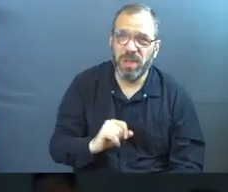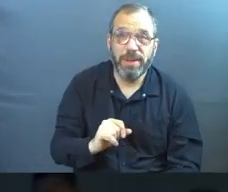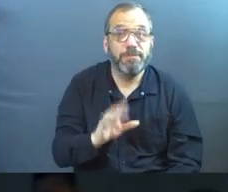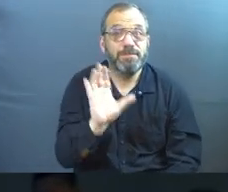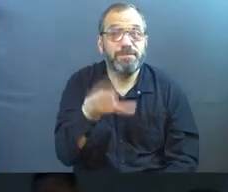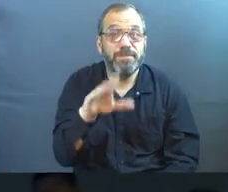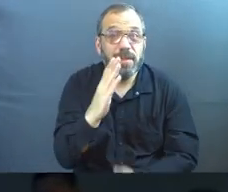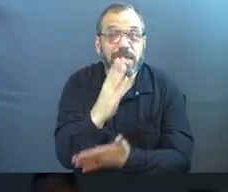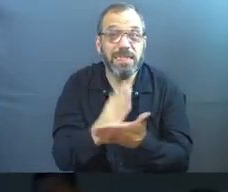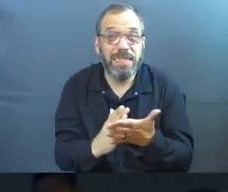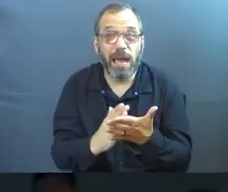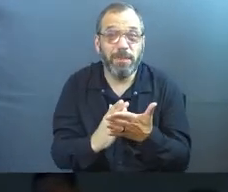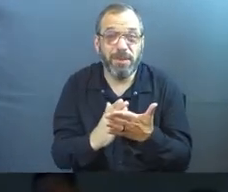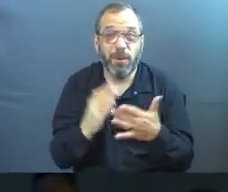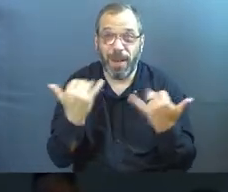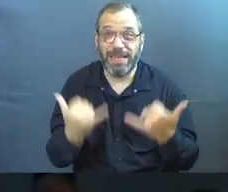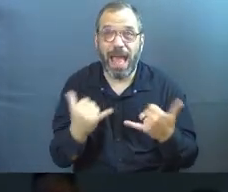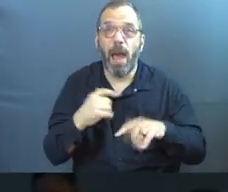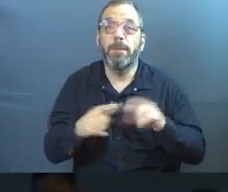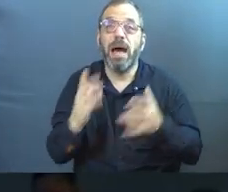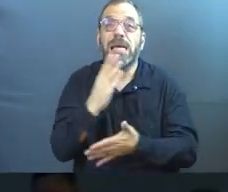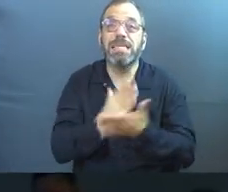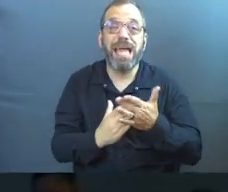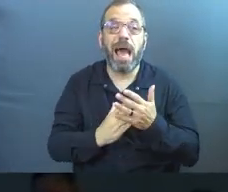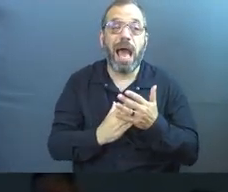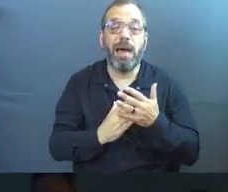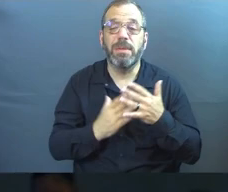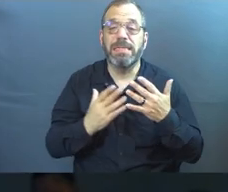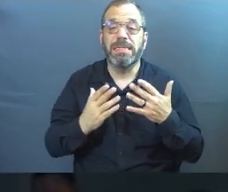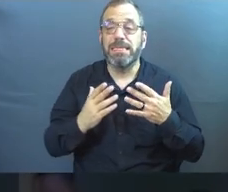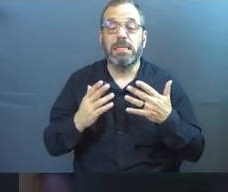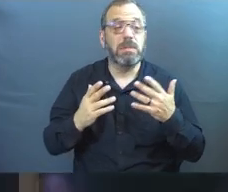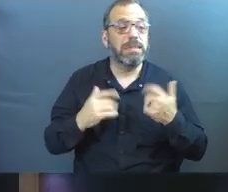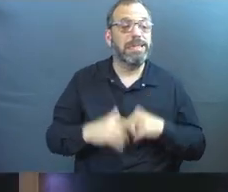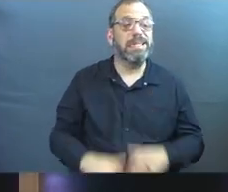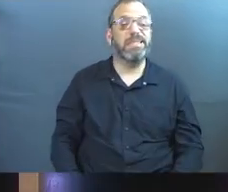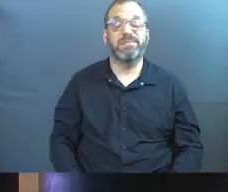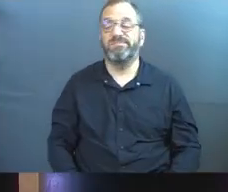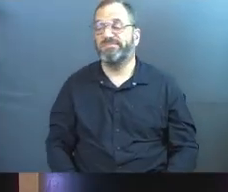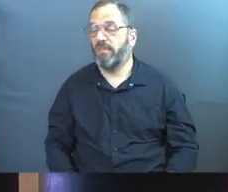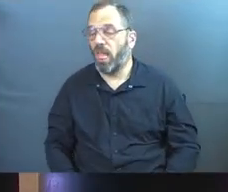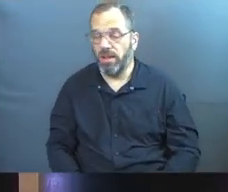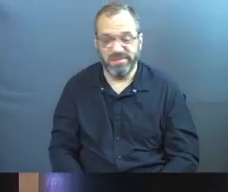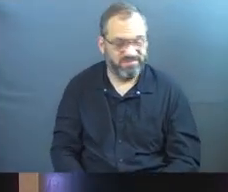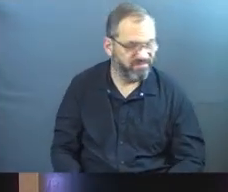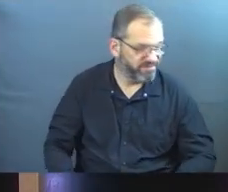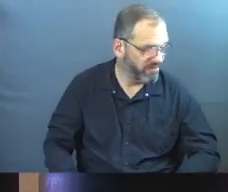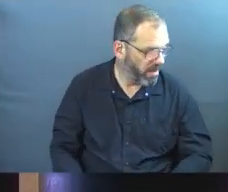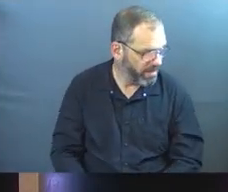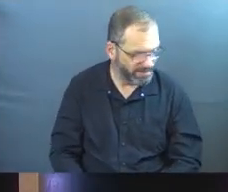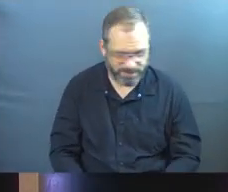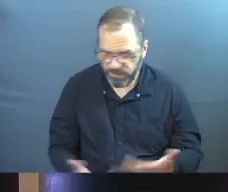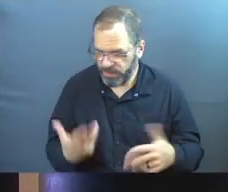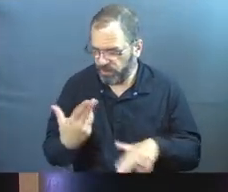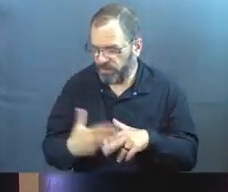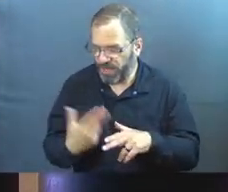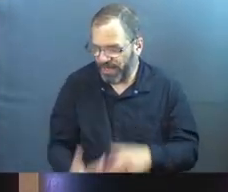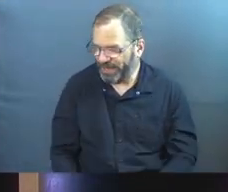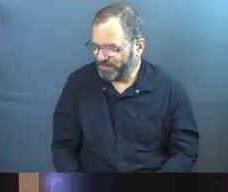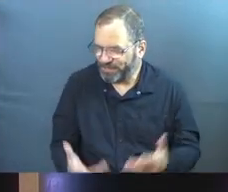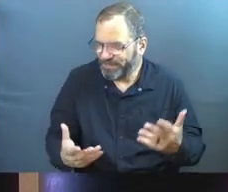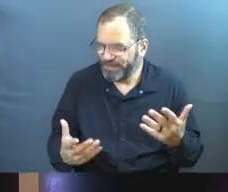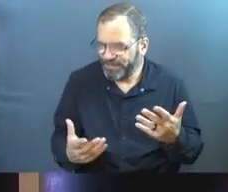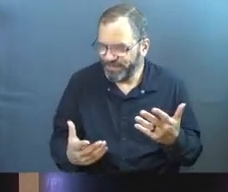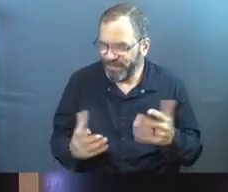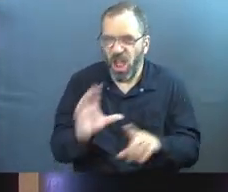some of us, some of us are in that space, but some of us have come to another space where we've kind of, we've kind of, we've taken this